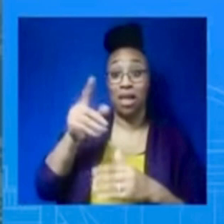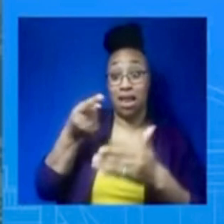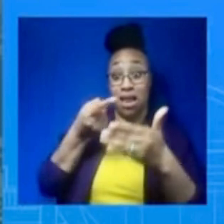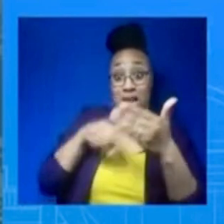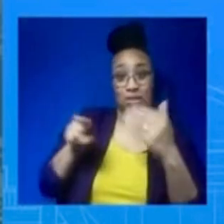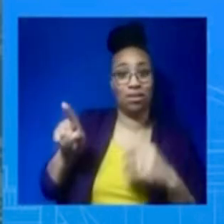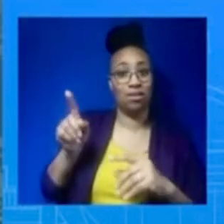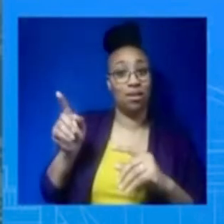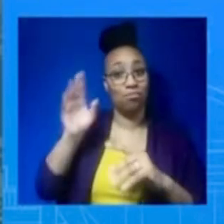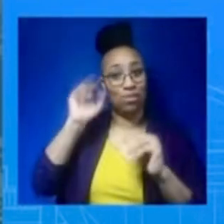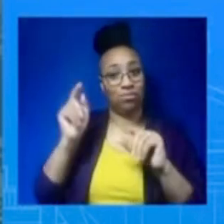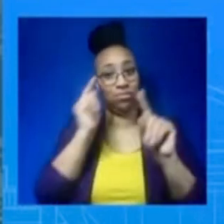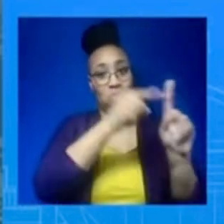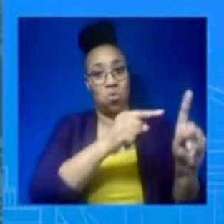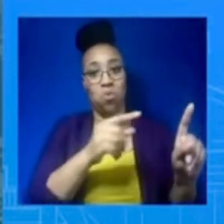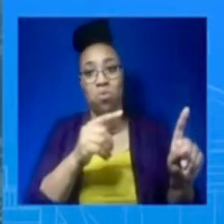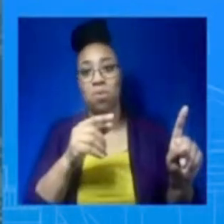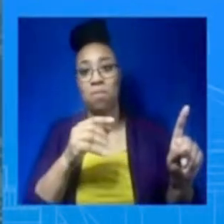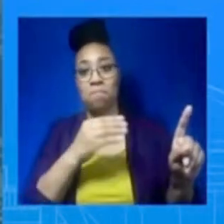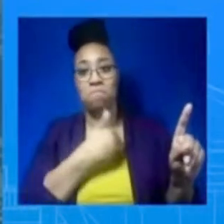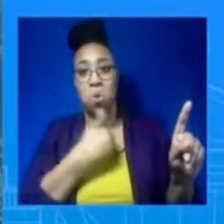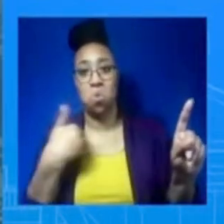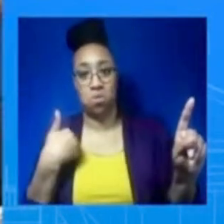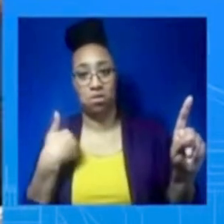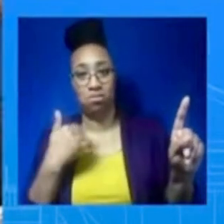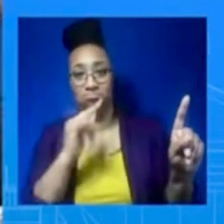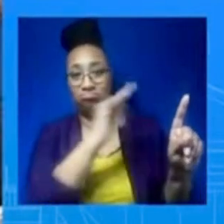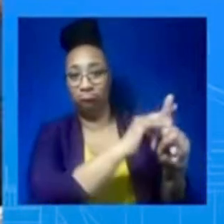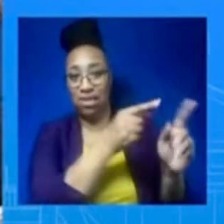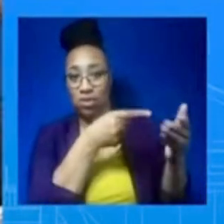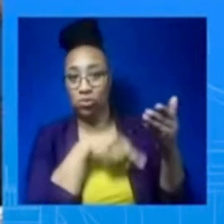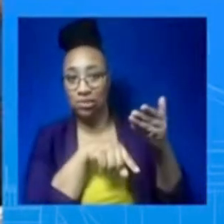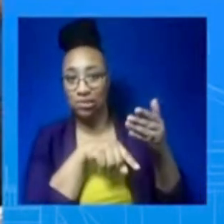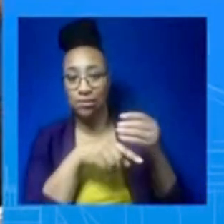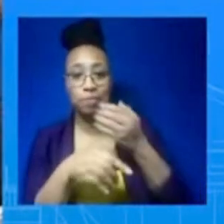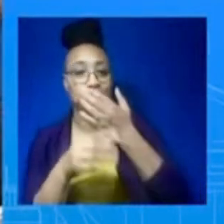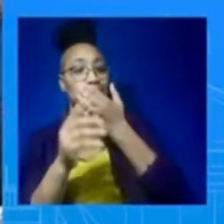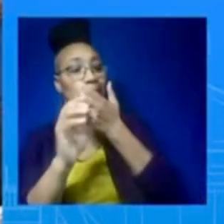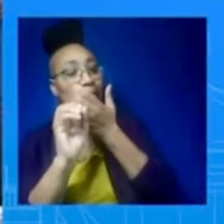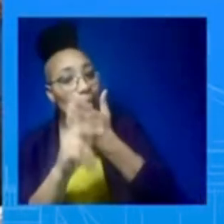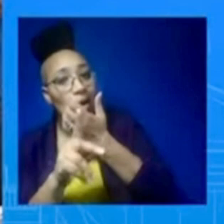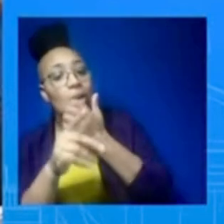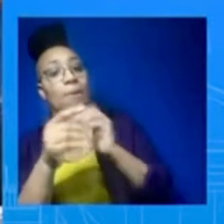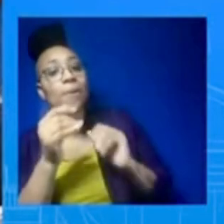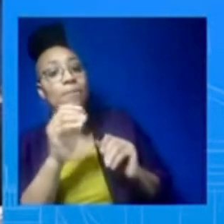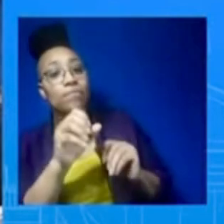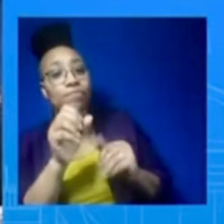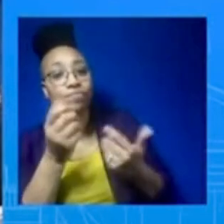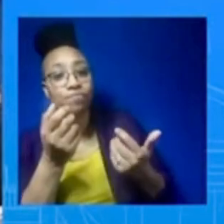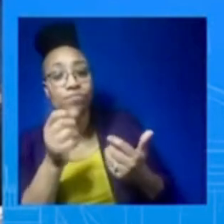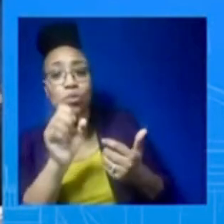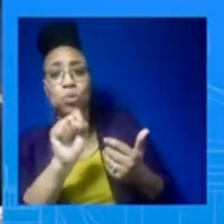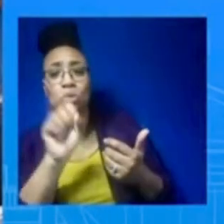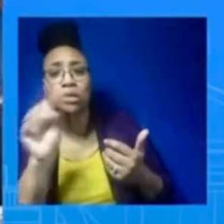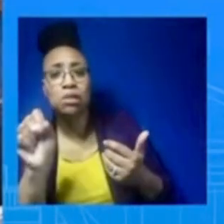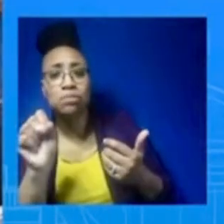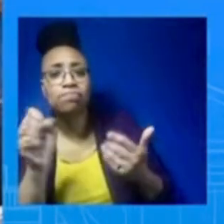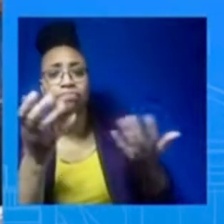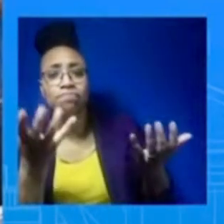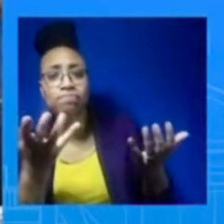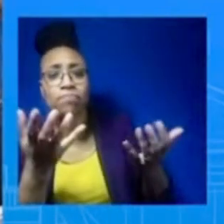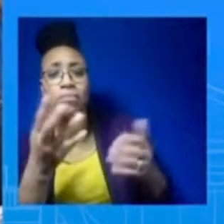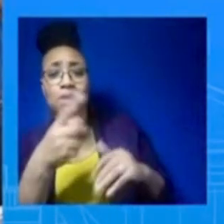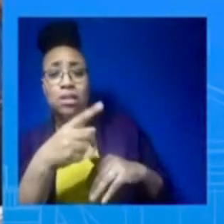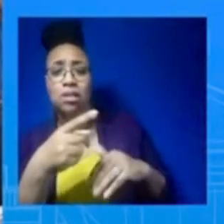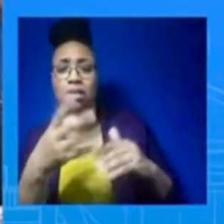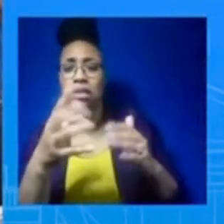the Social Security stuff as it relates to the debt ceiling. Recently, HHS announced some